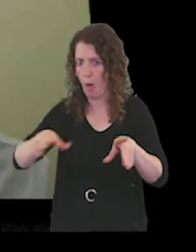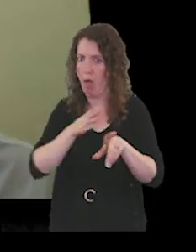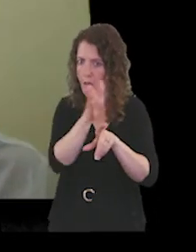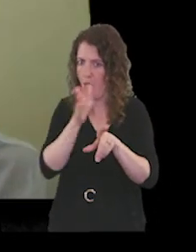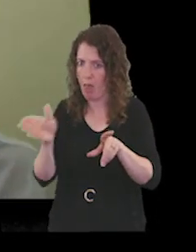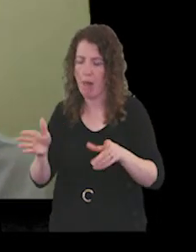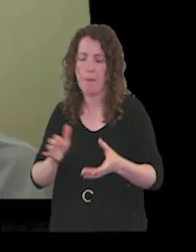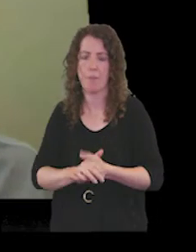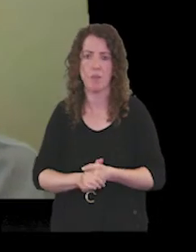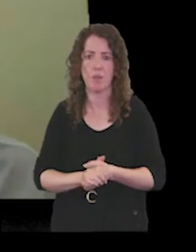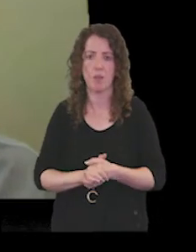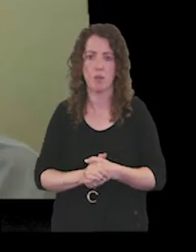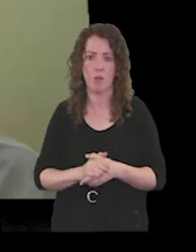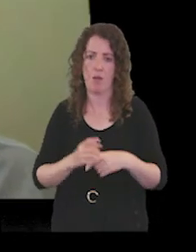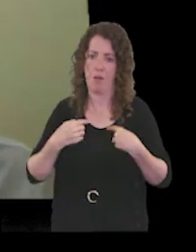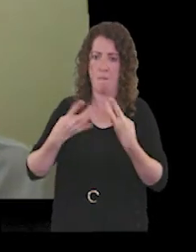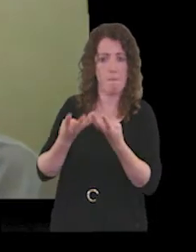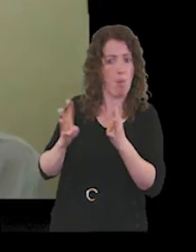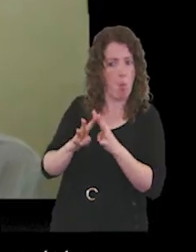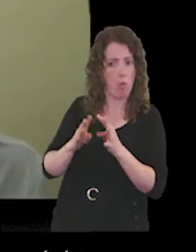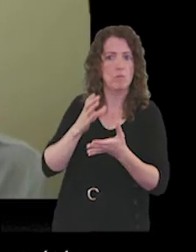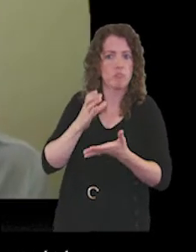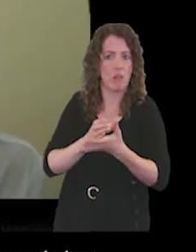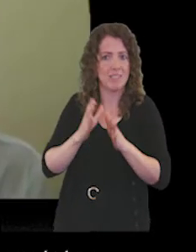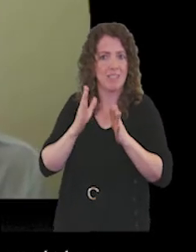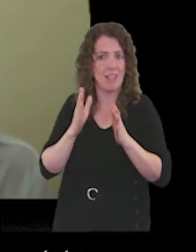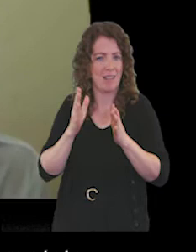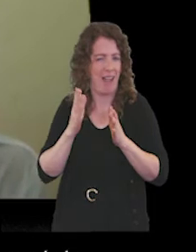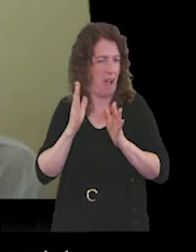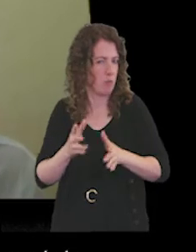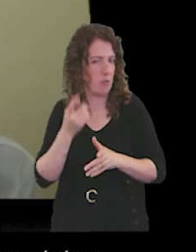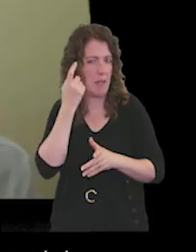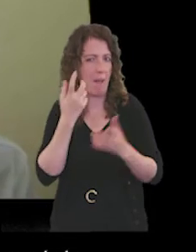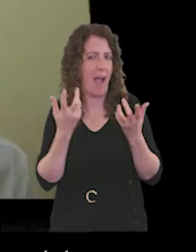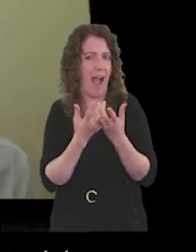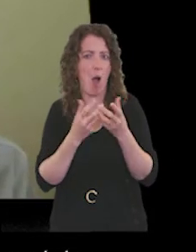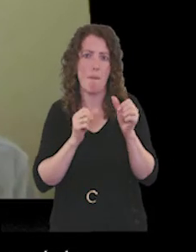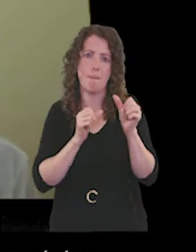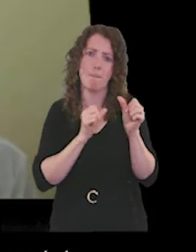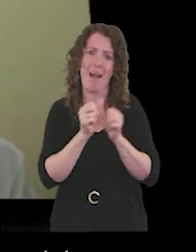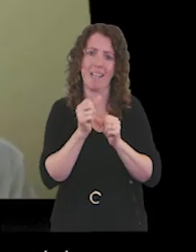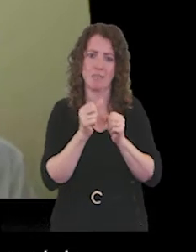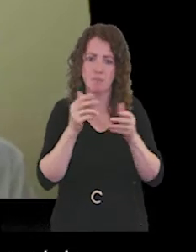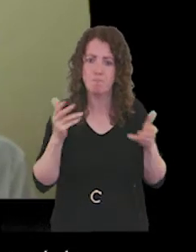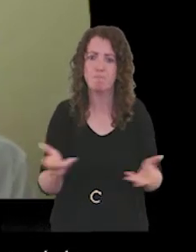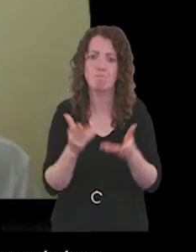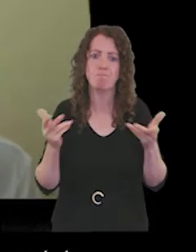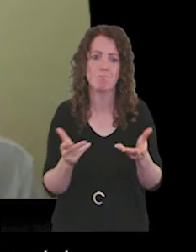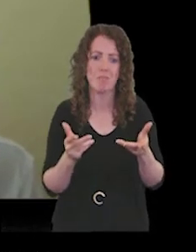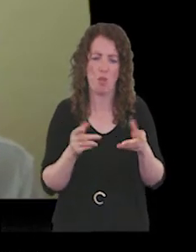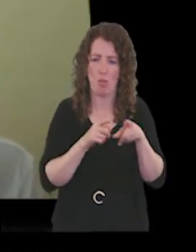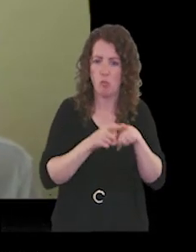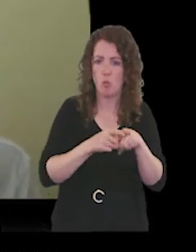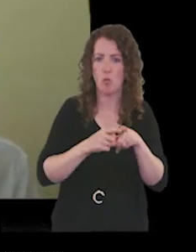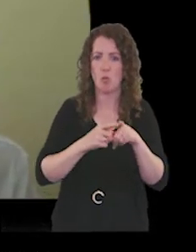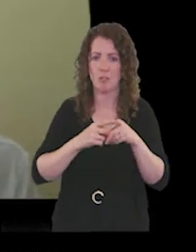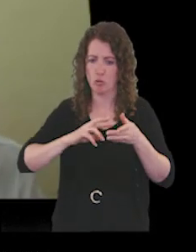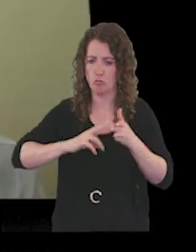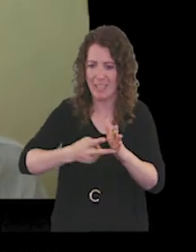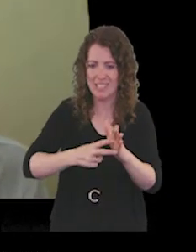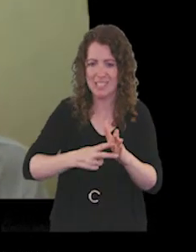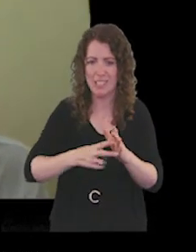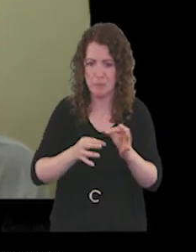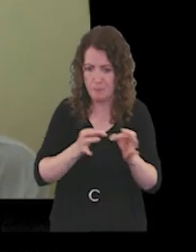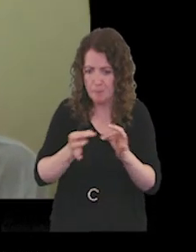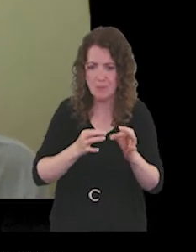board and as a trust we need to think about how we can best enable that to happen through our strategy and throughout planning through the use of